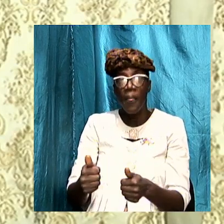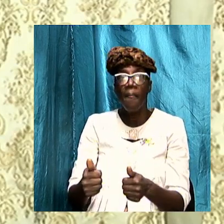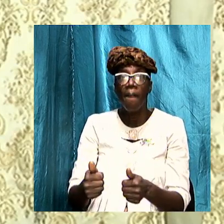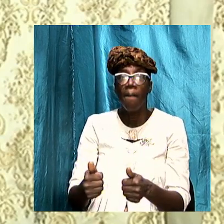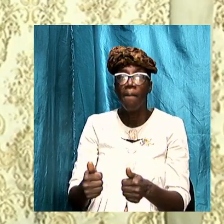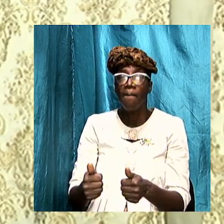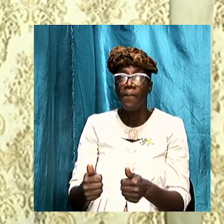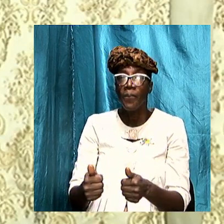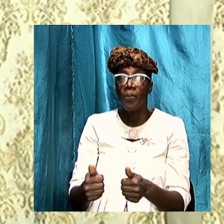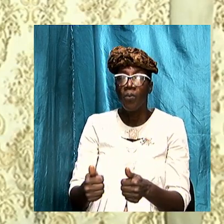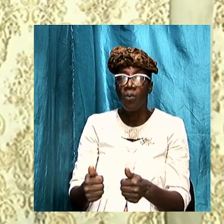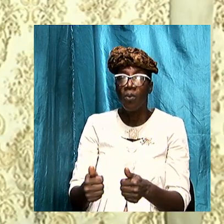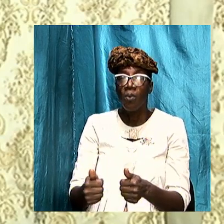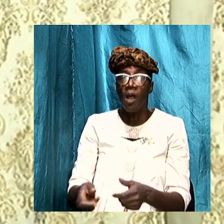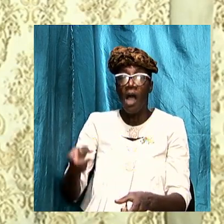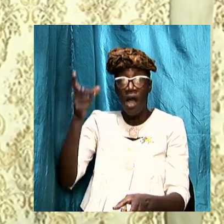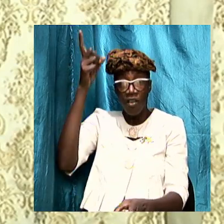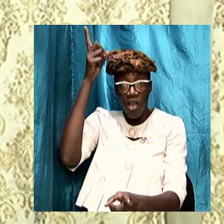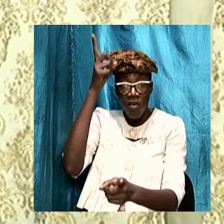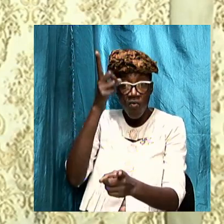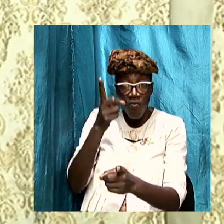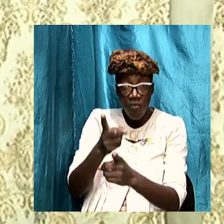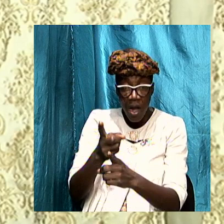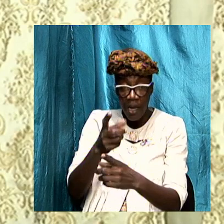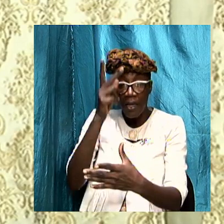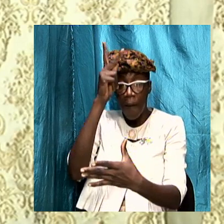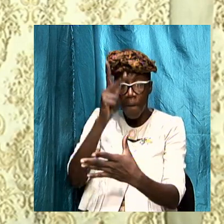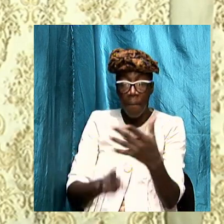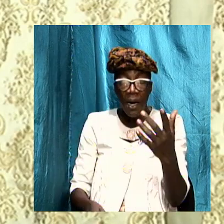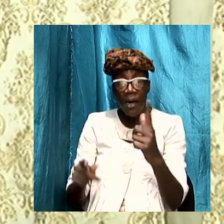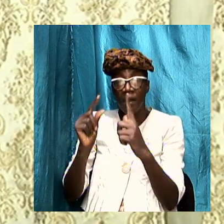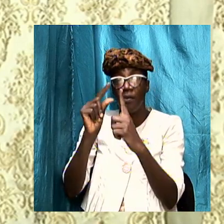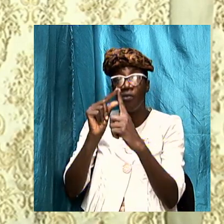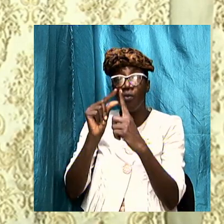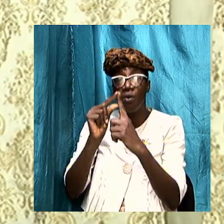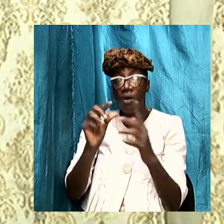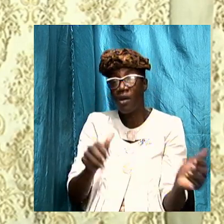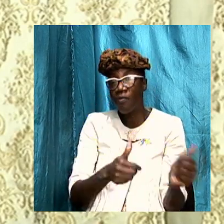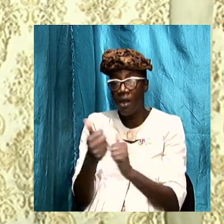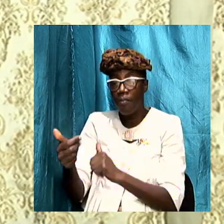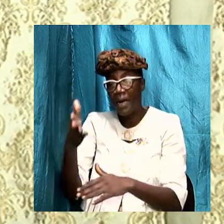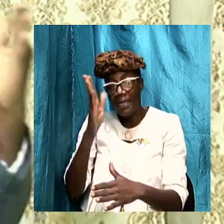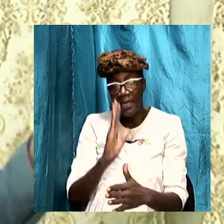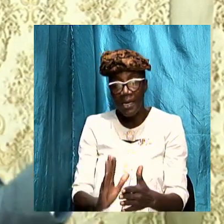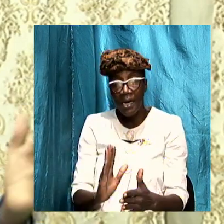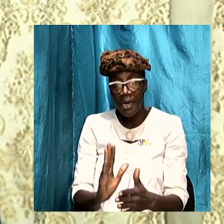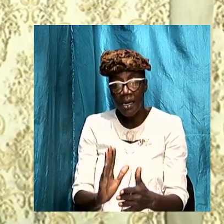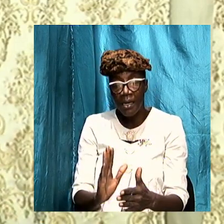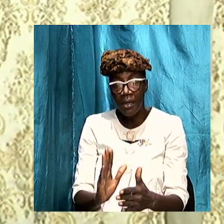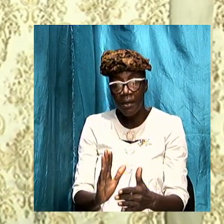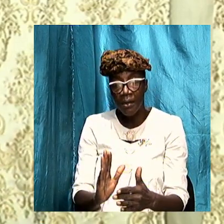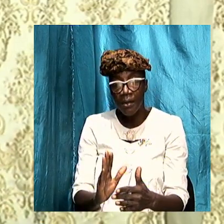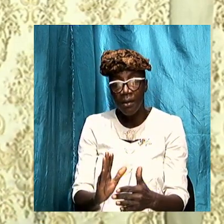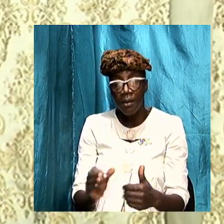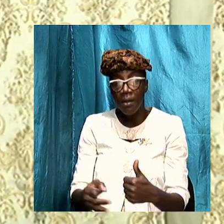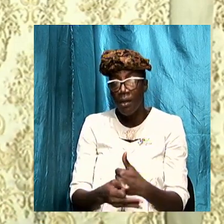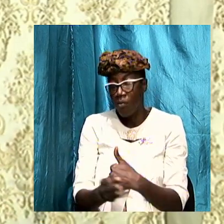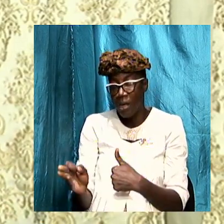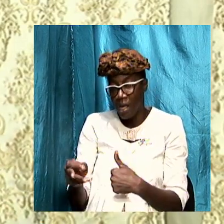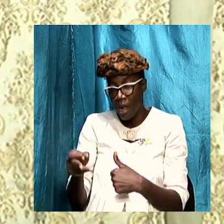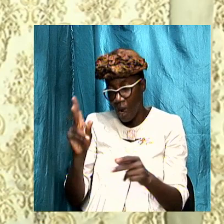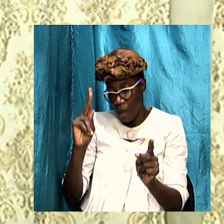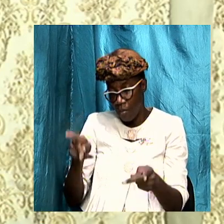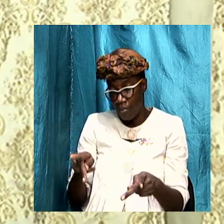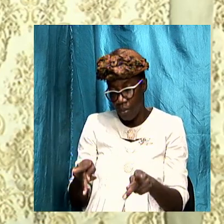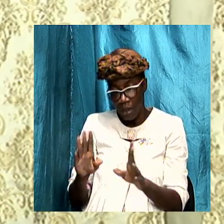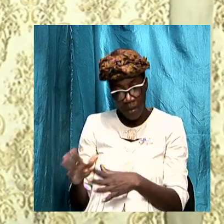legitimate part of the words of Almighty God so away and put aside